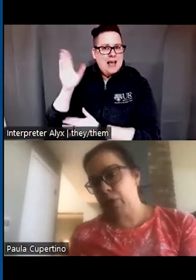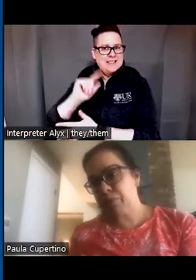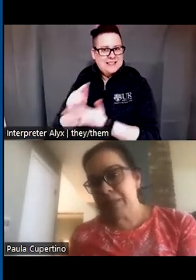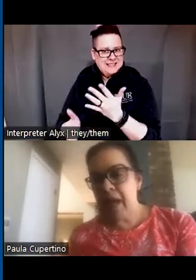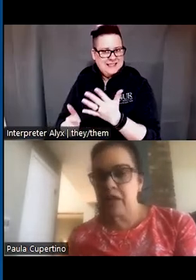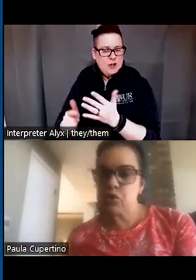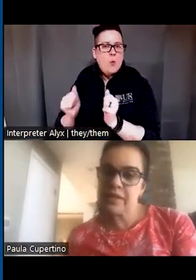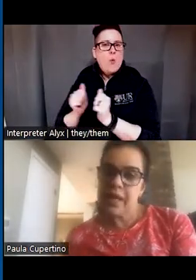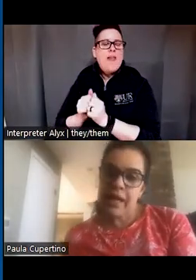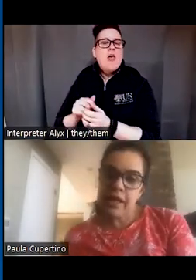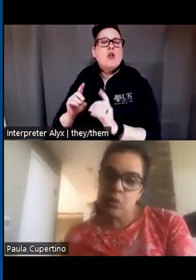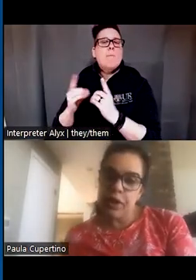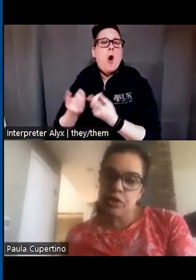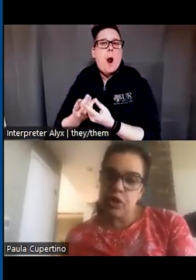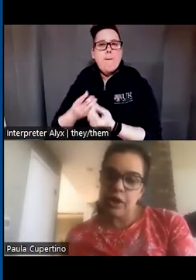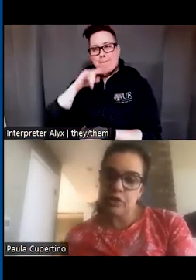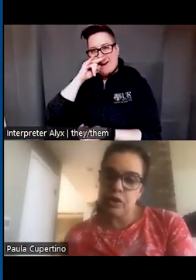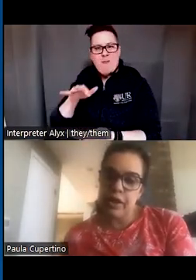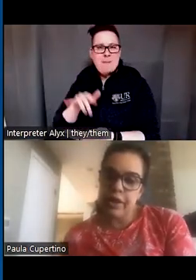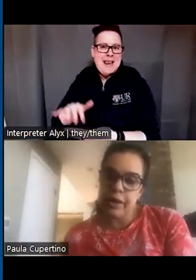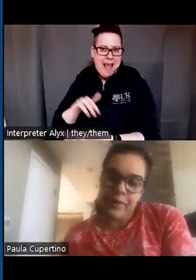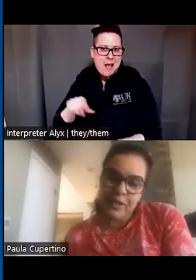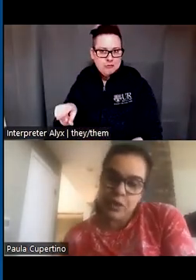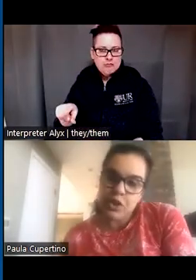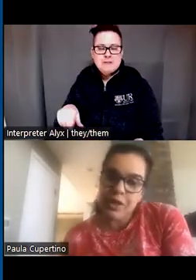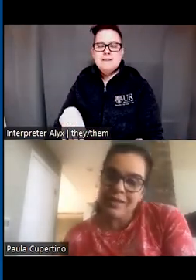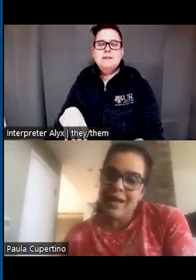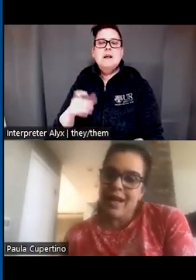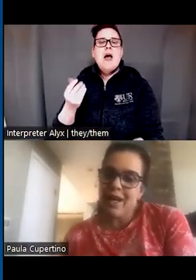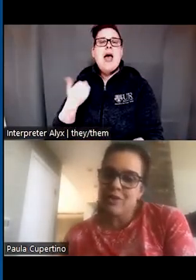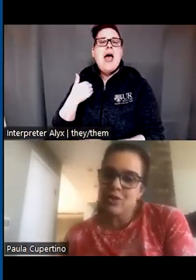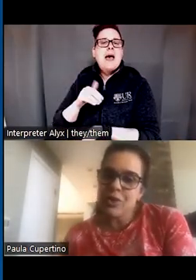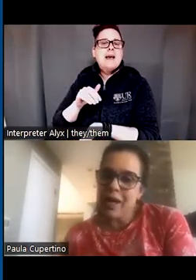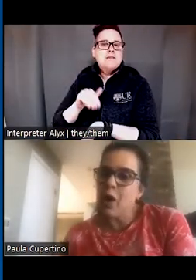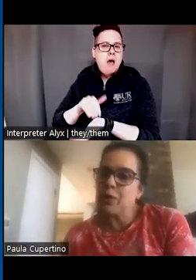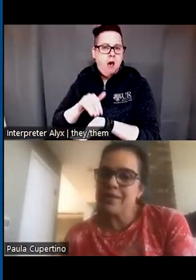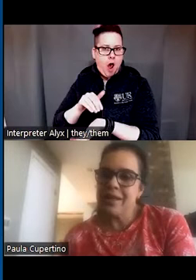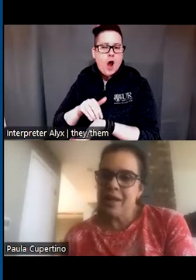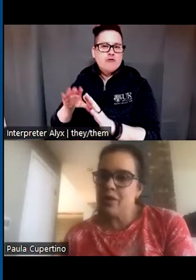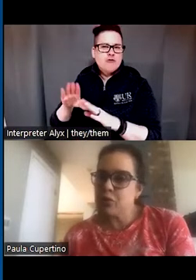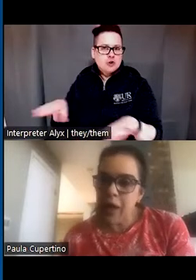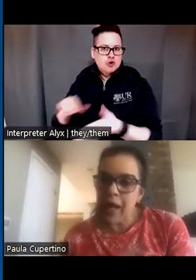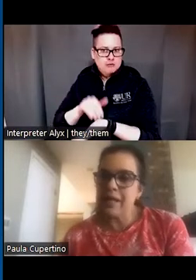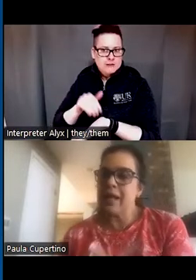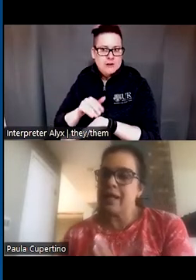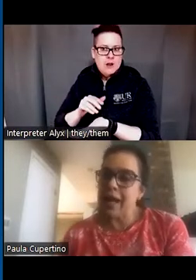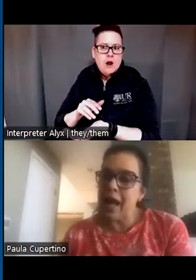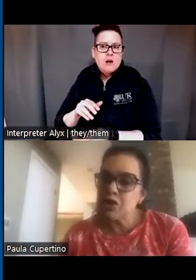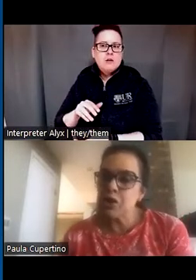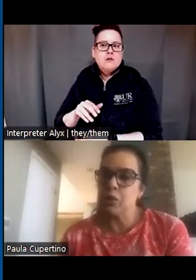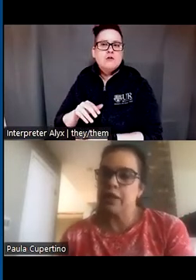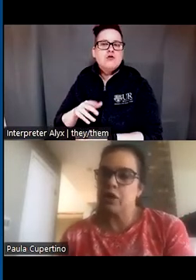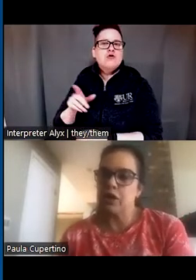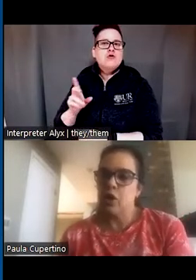Department of Pediatrics, in which Dr. Pediatrician John Cowden, a friend and a